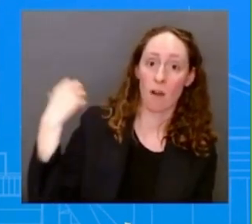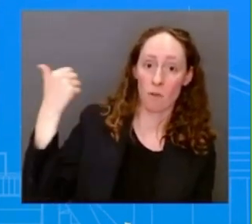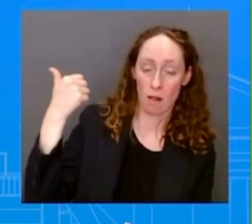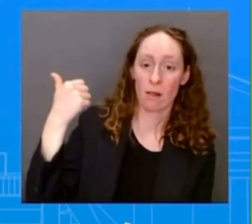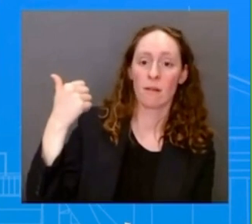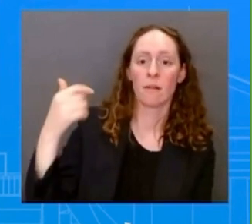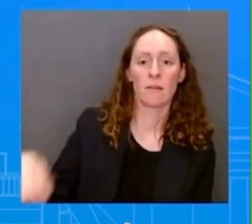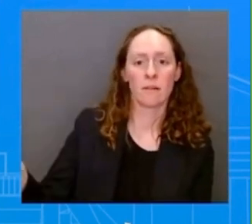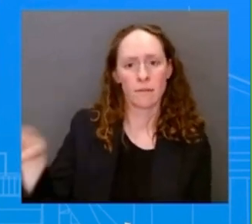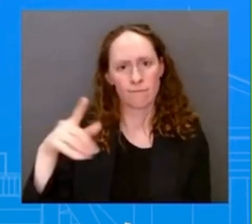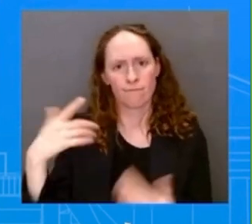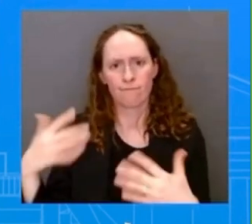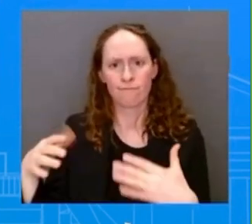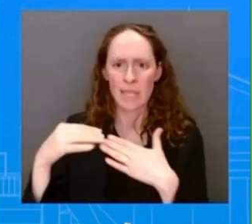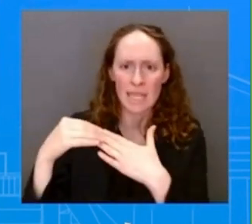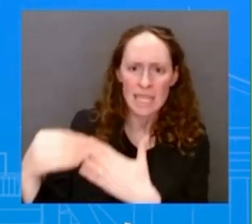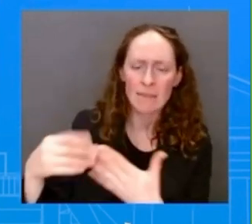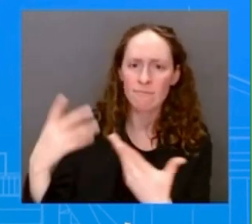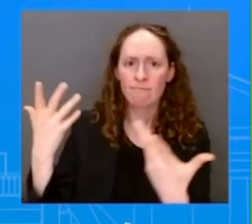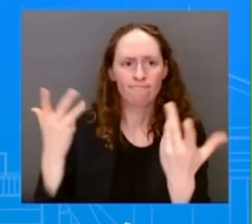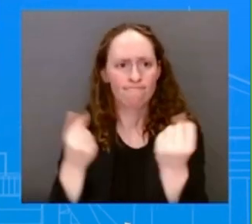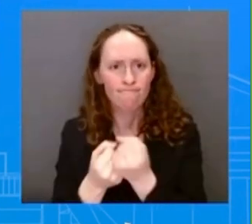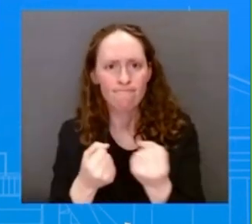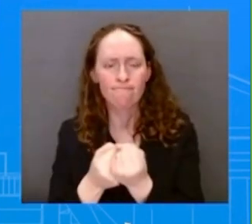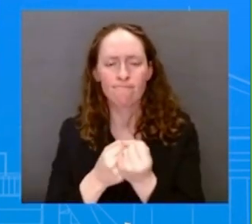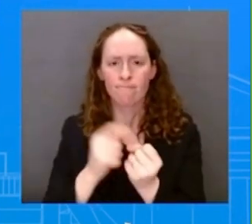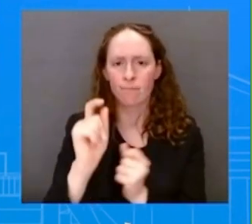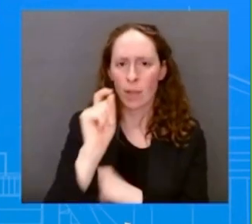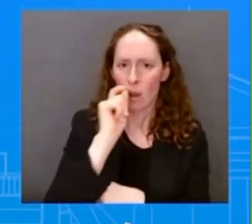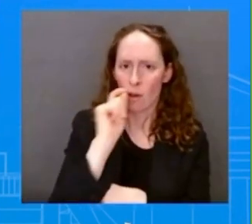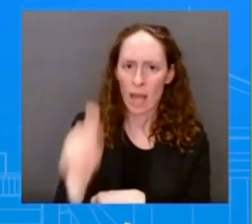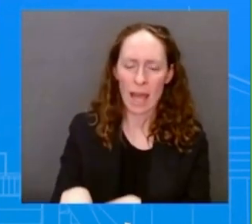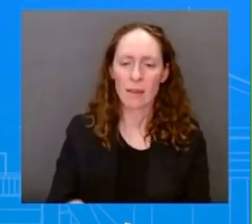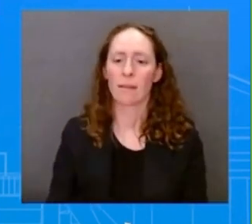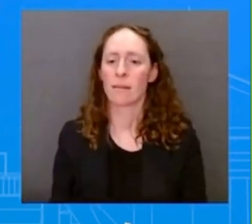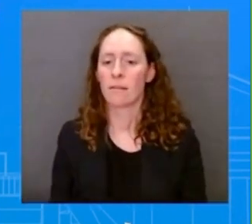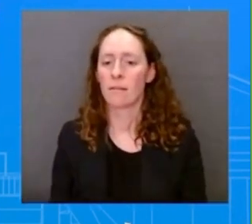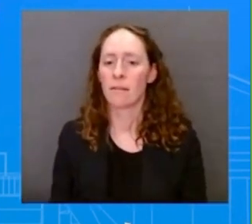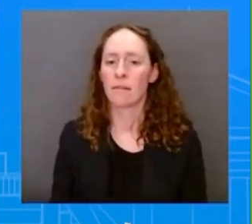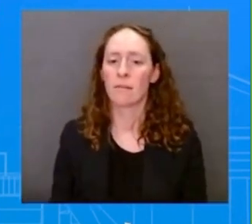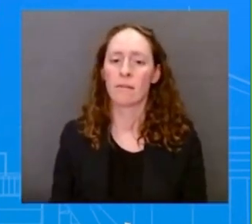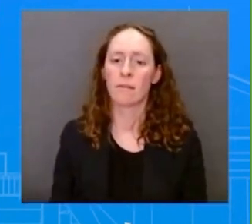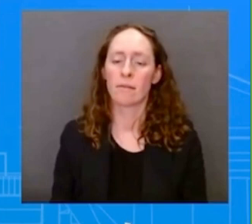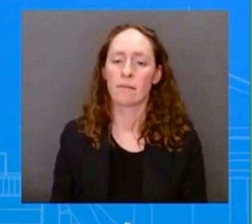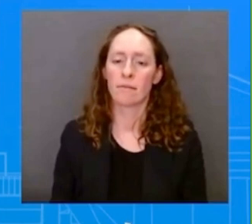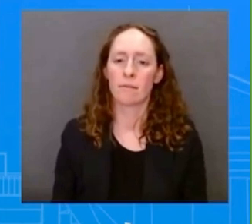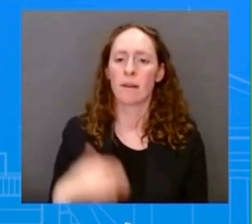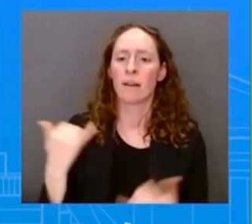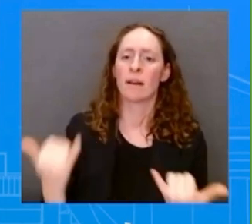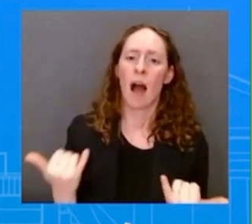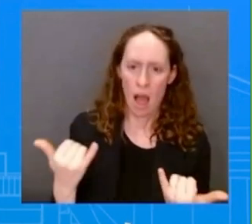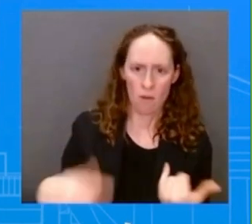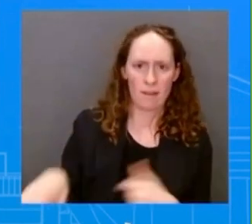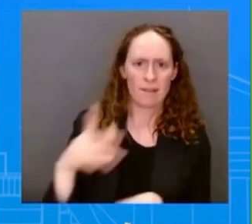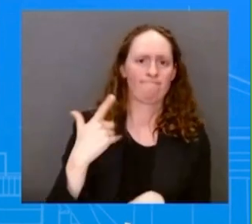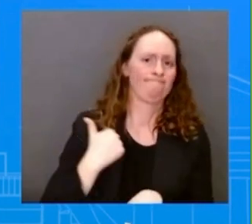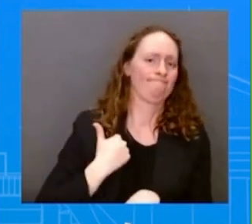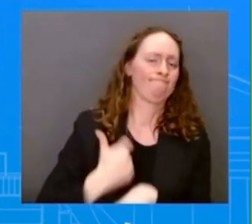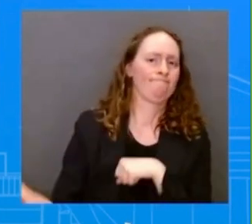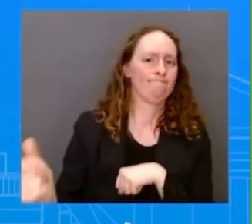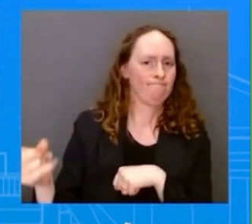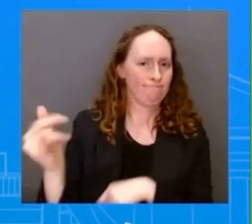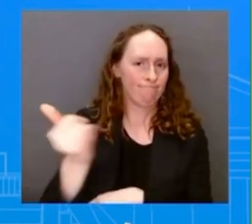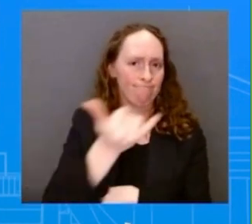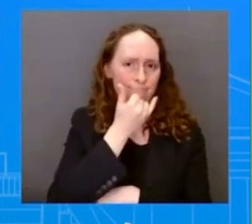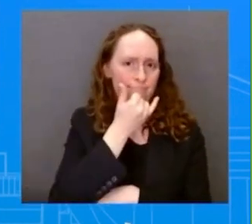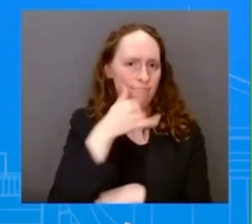Uh, they said that they don't see any evidence of diversion so far, but in any case, are you aware of those reports? And, uh, are you concerned about the reports? missed